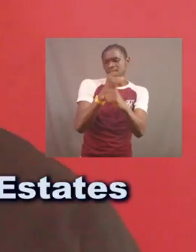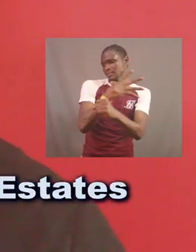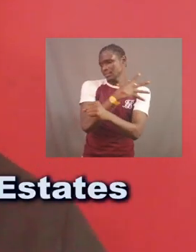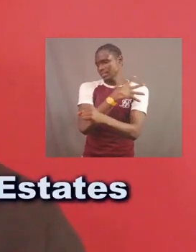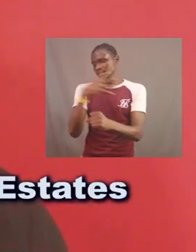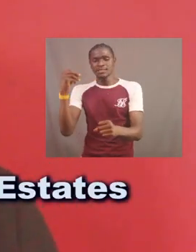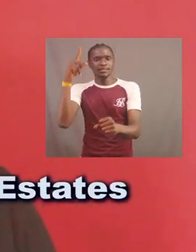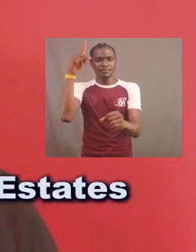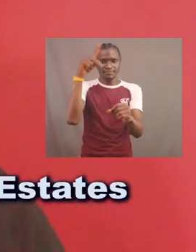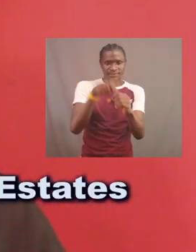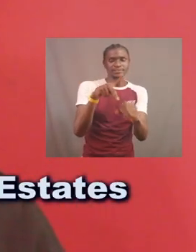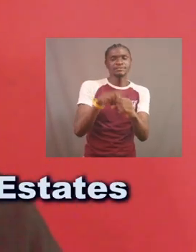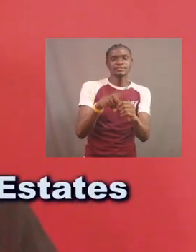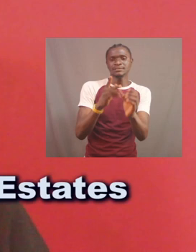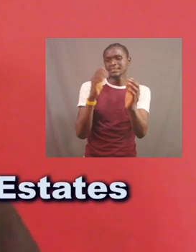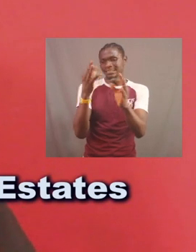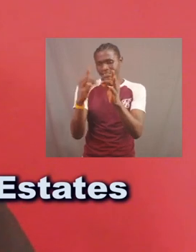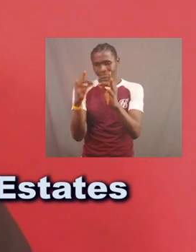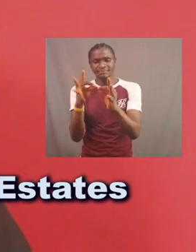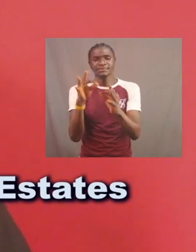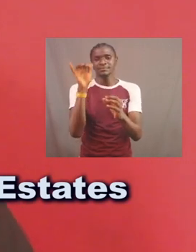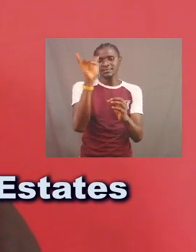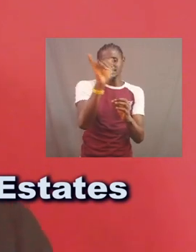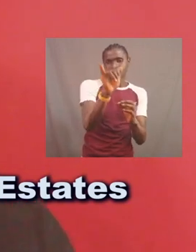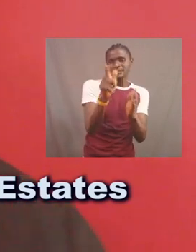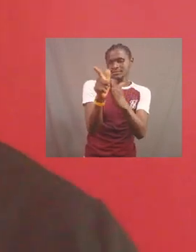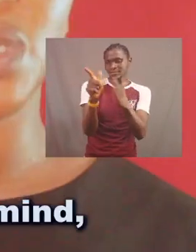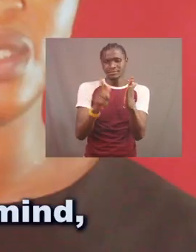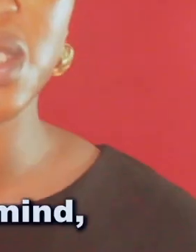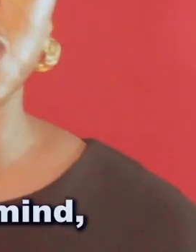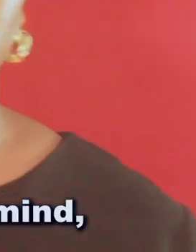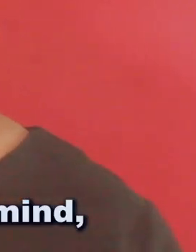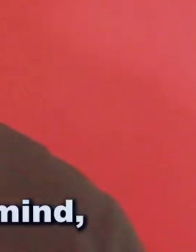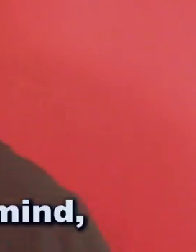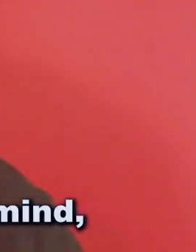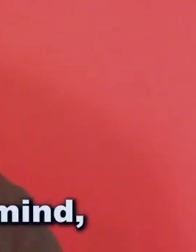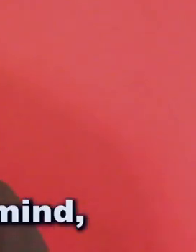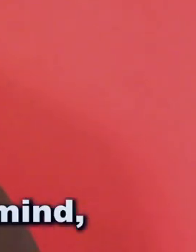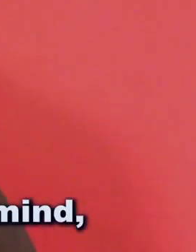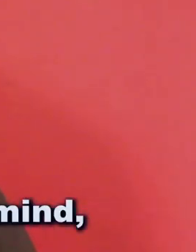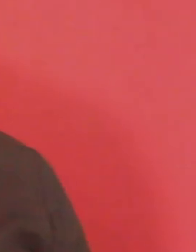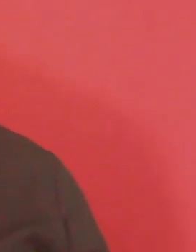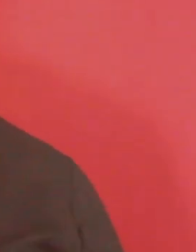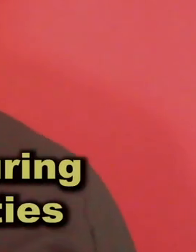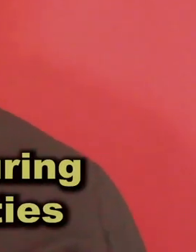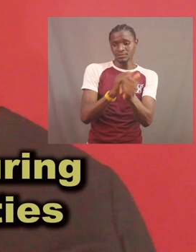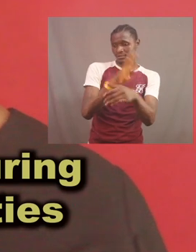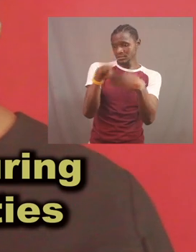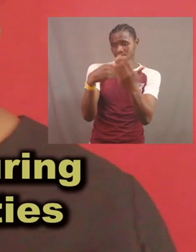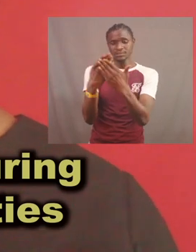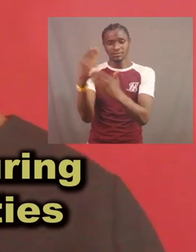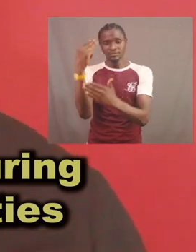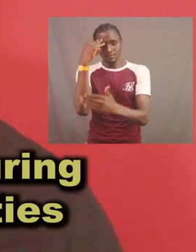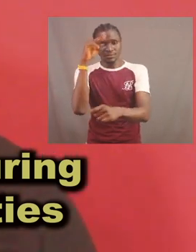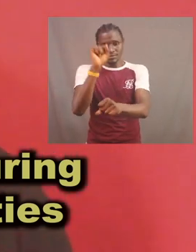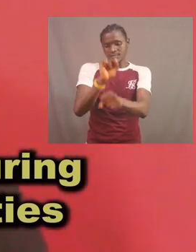interpreting the Devolution of Estates Act 2007 With this consideration in mind, we can work towards